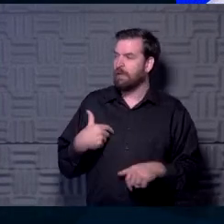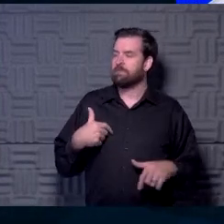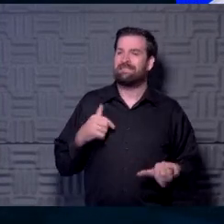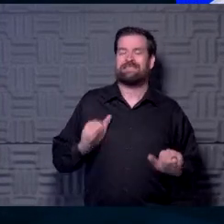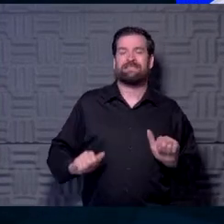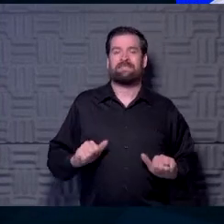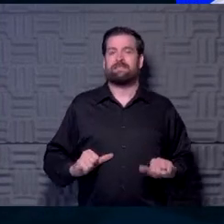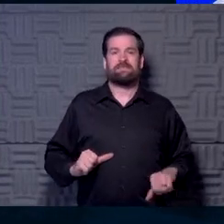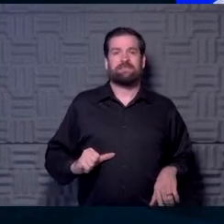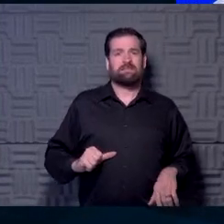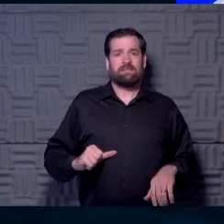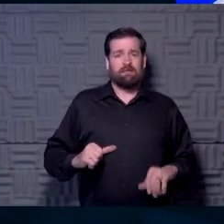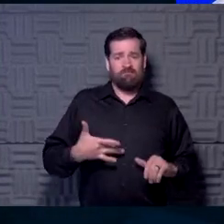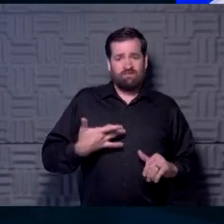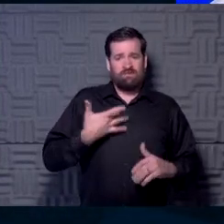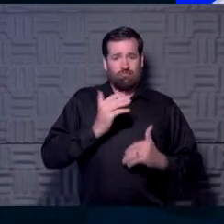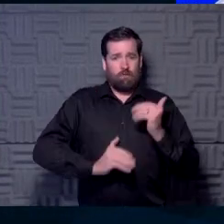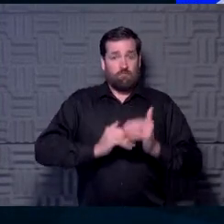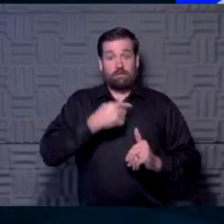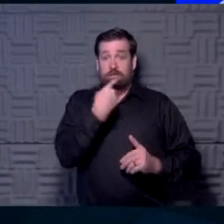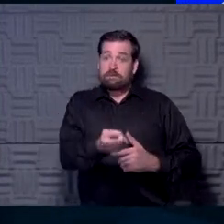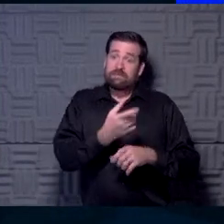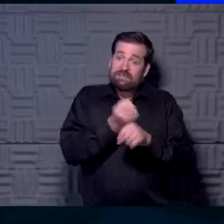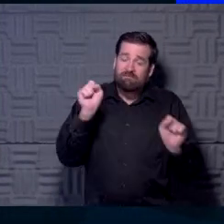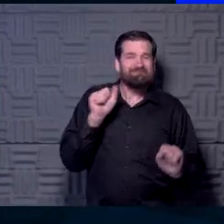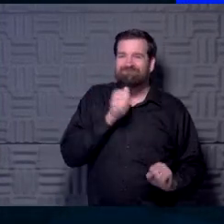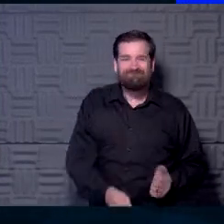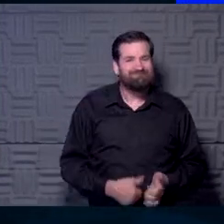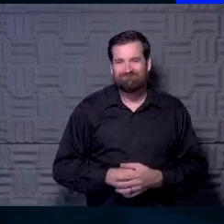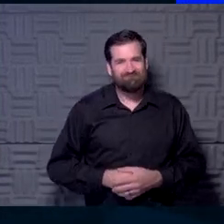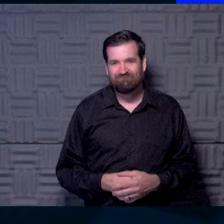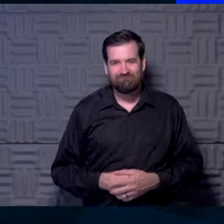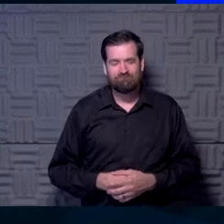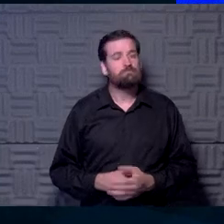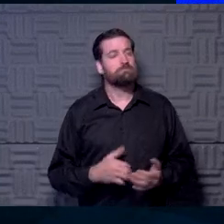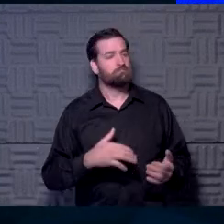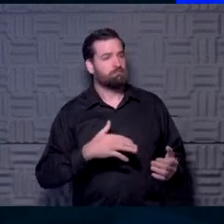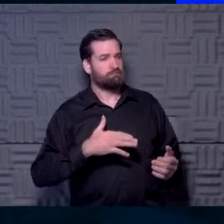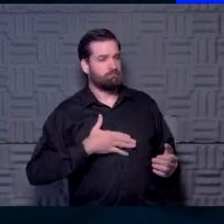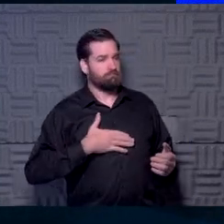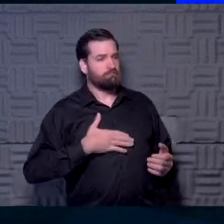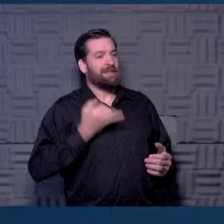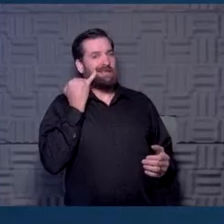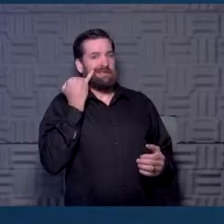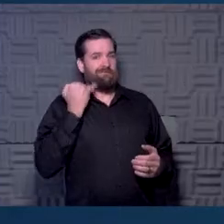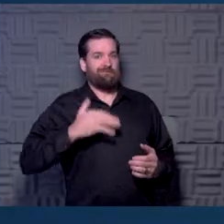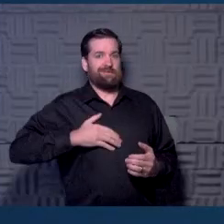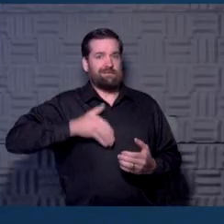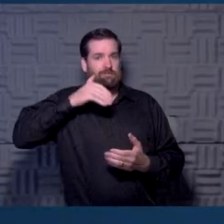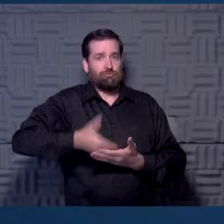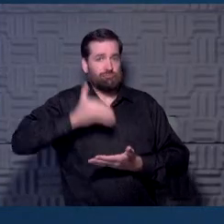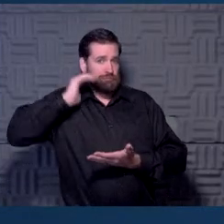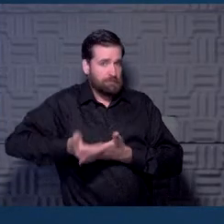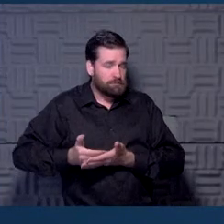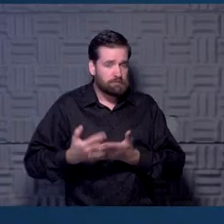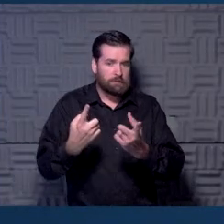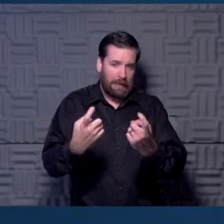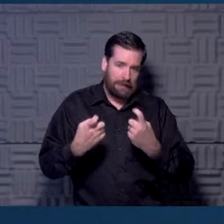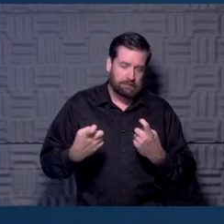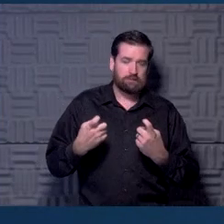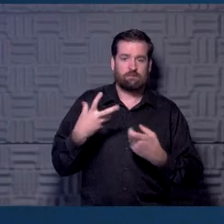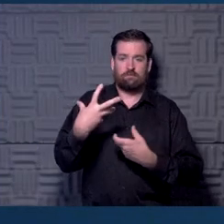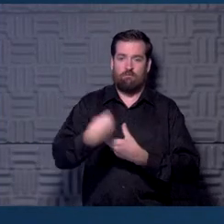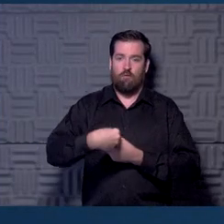don't feel comfortable saying it's safe. How about you? Yeah. Here's a, if my son and daughter was asking about participation and have